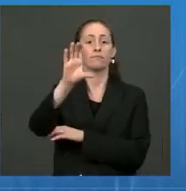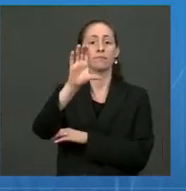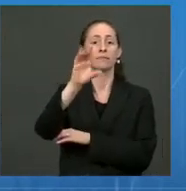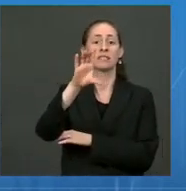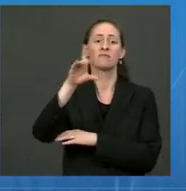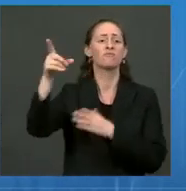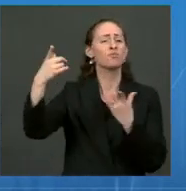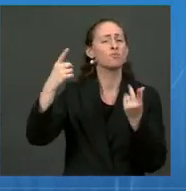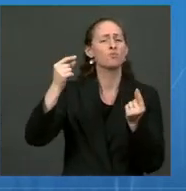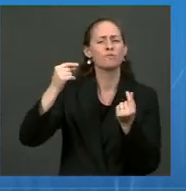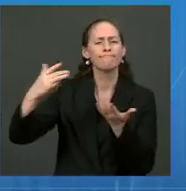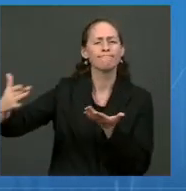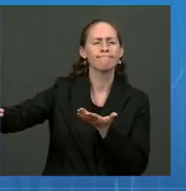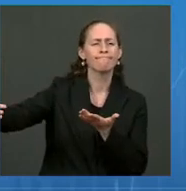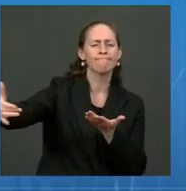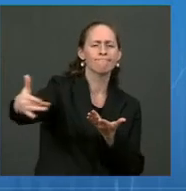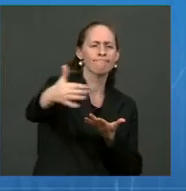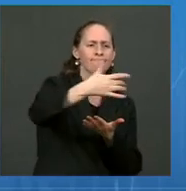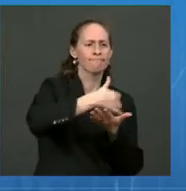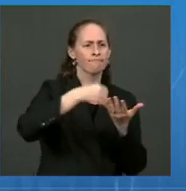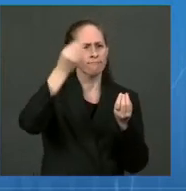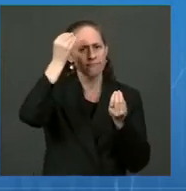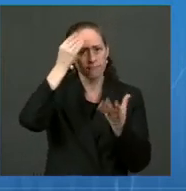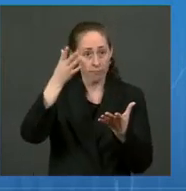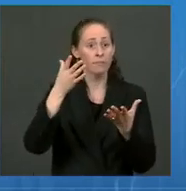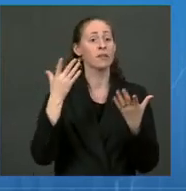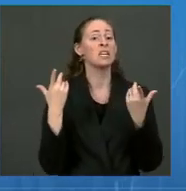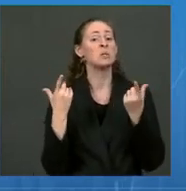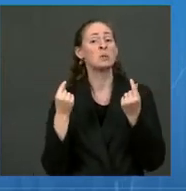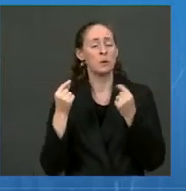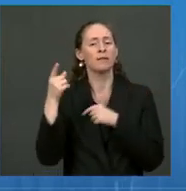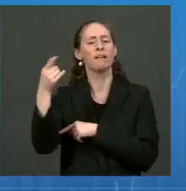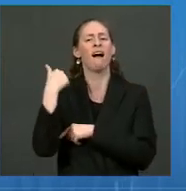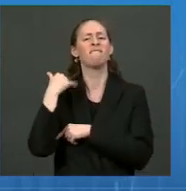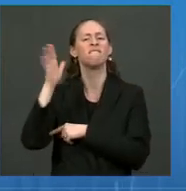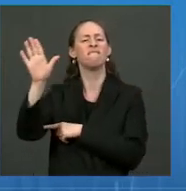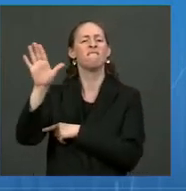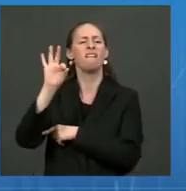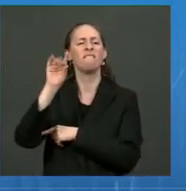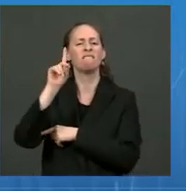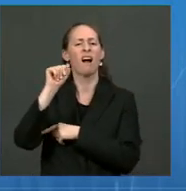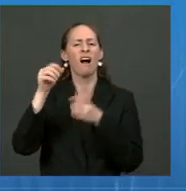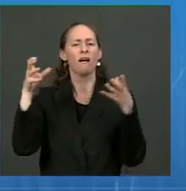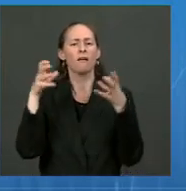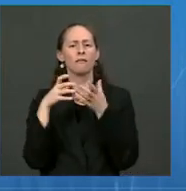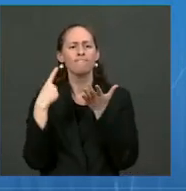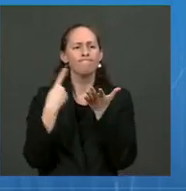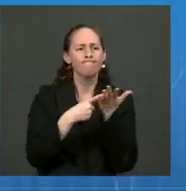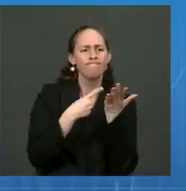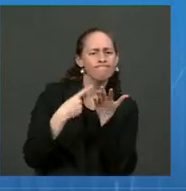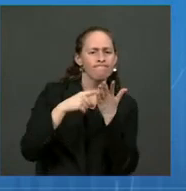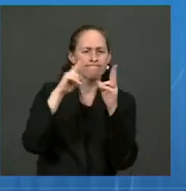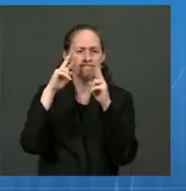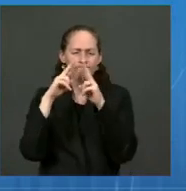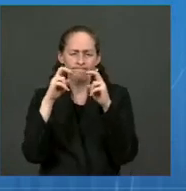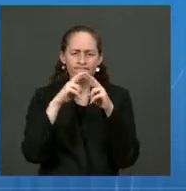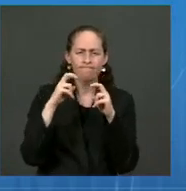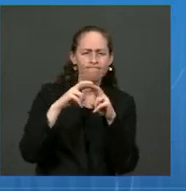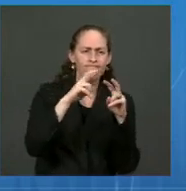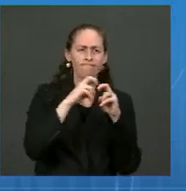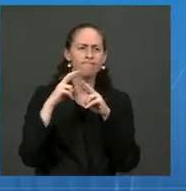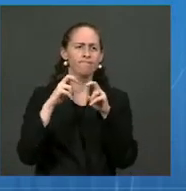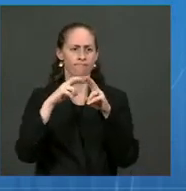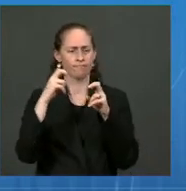FDA Advisory Committee showed that among all children ages 5 to 11, COVID-19 was one of the top 10